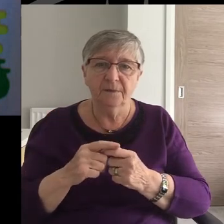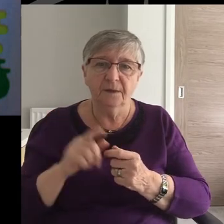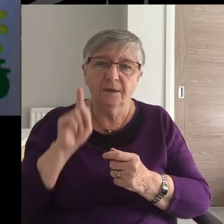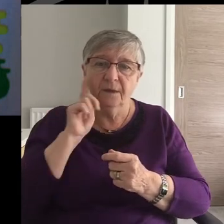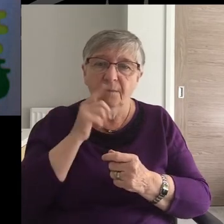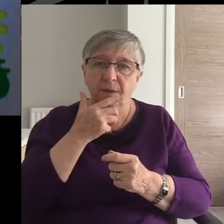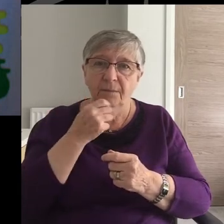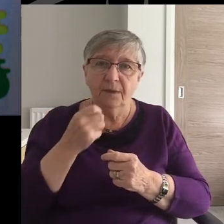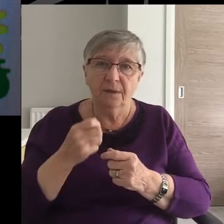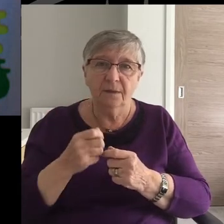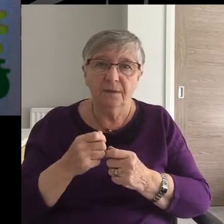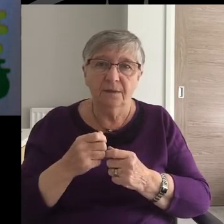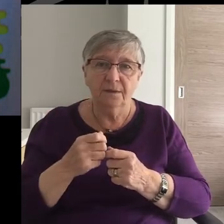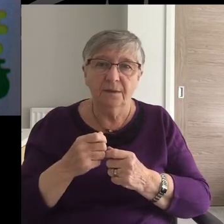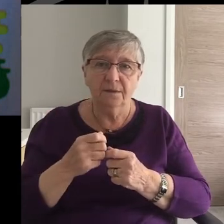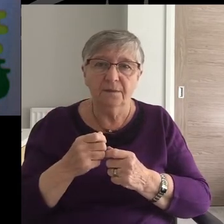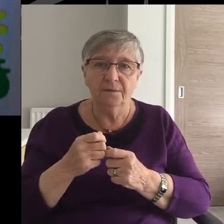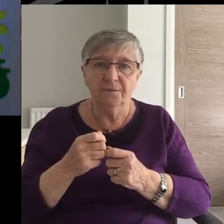people